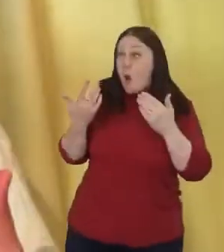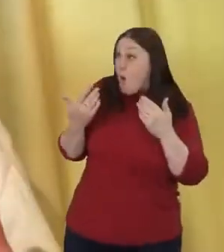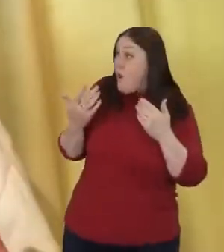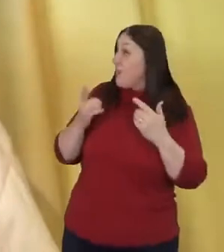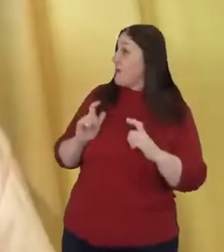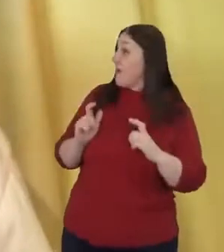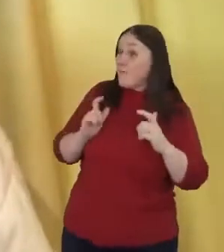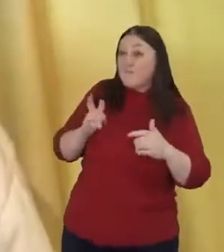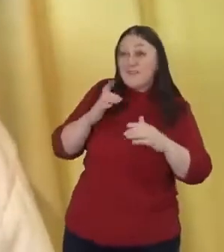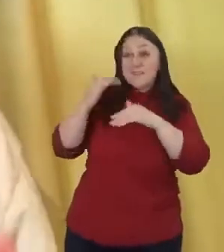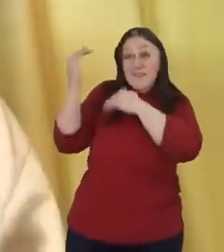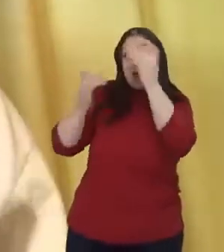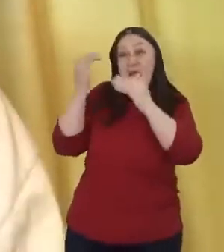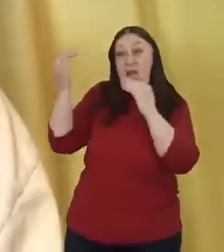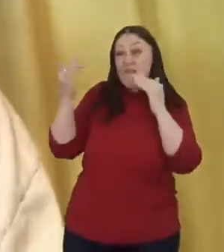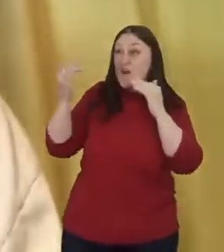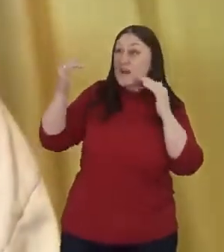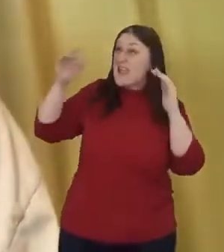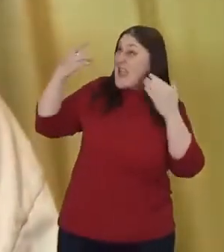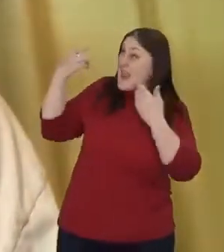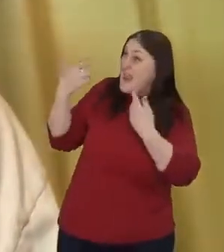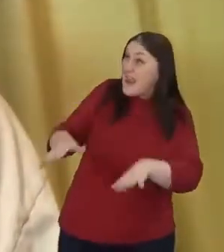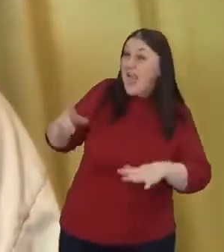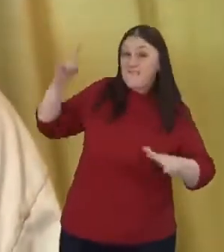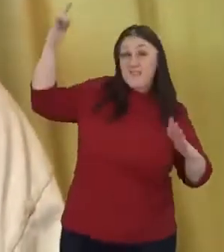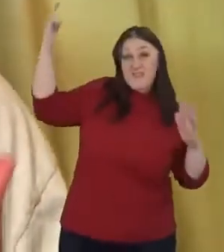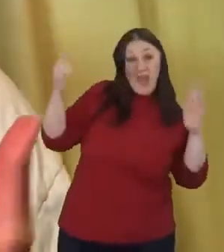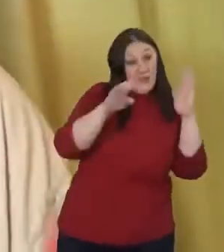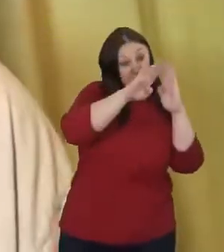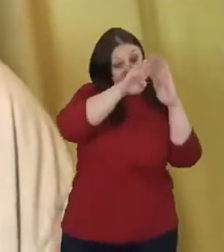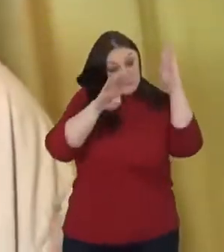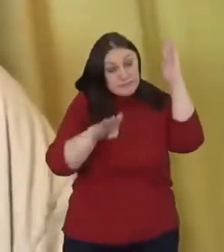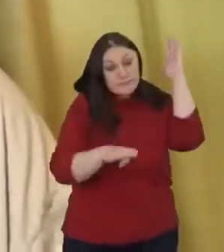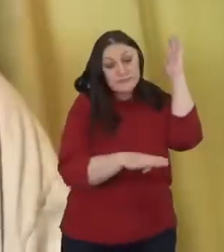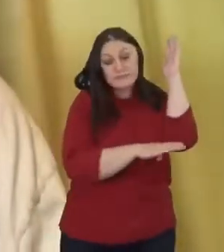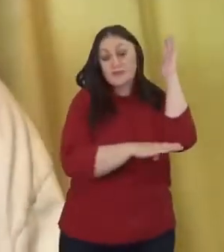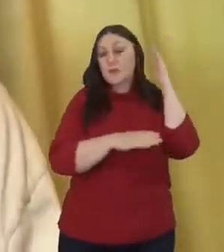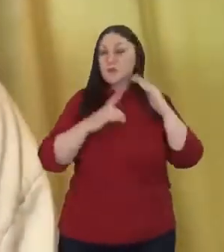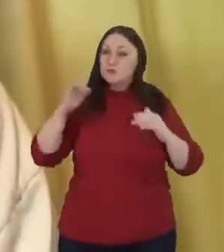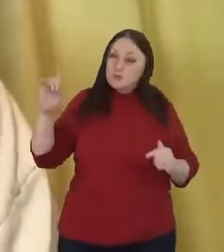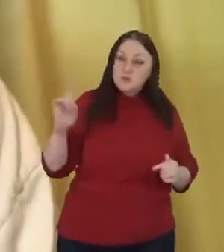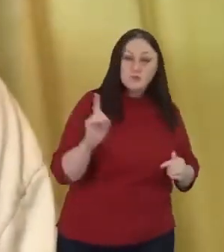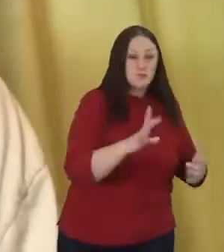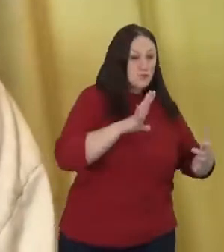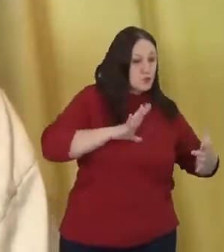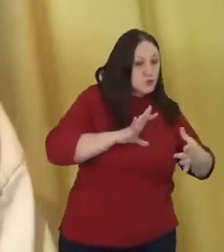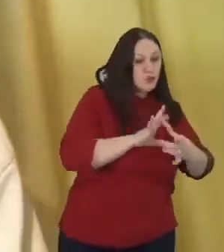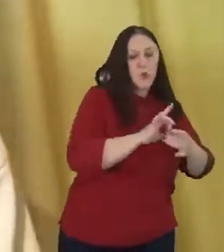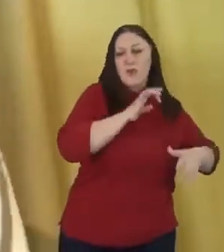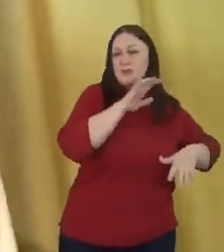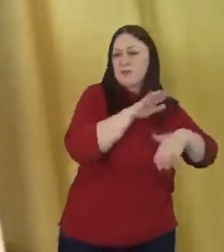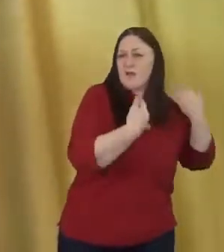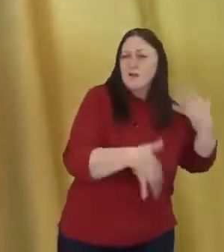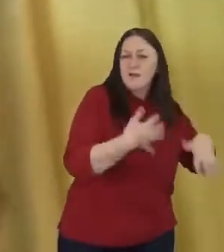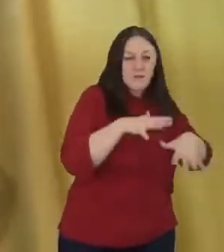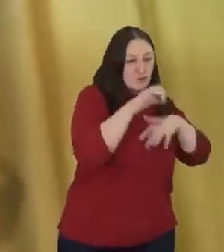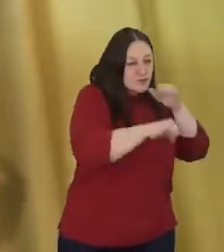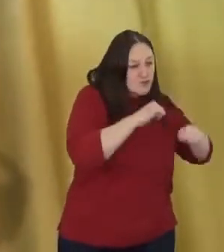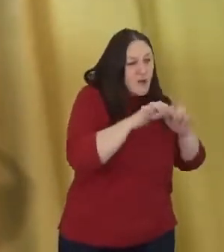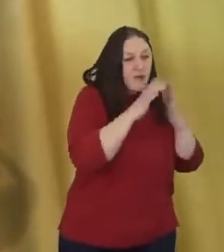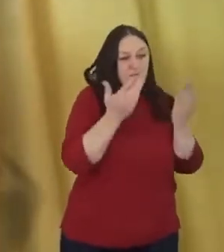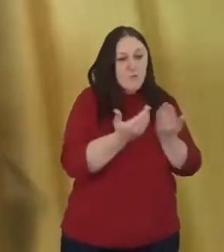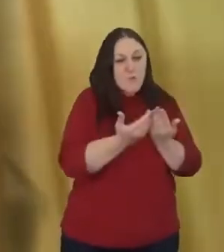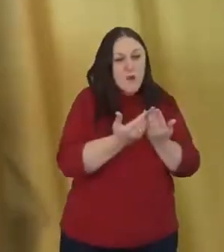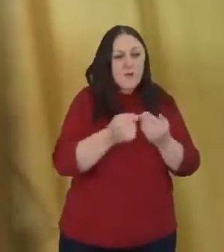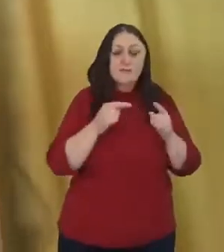who was born into the struggle of the world, who died on the cross, who constantly pulls